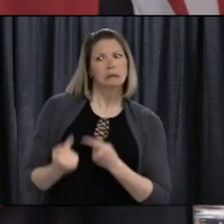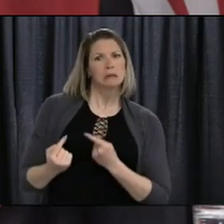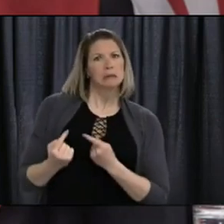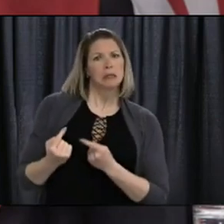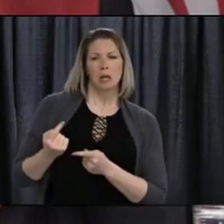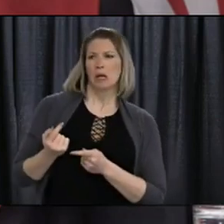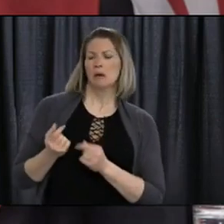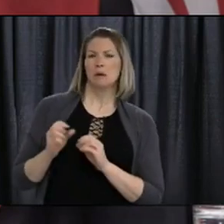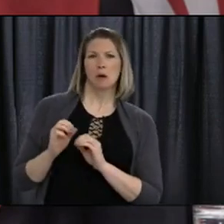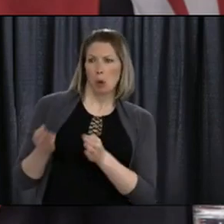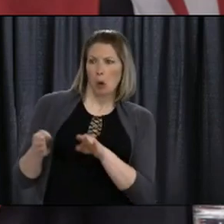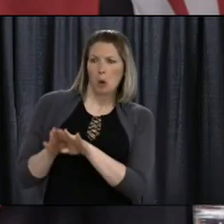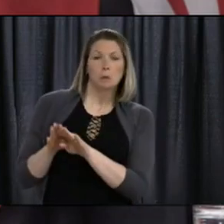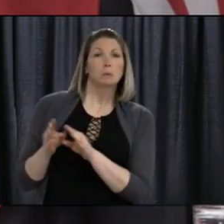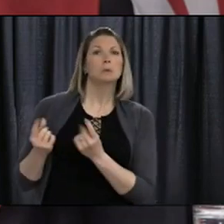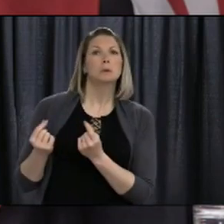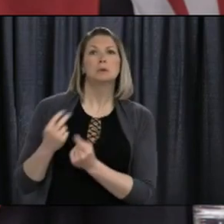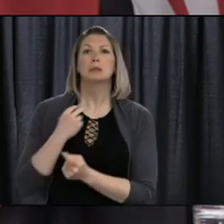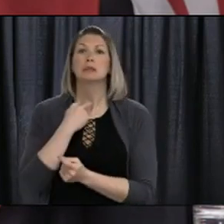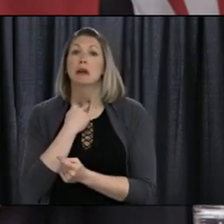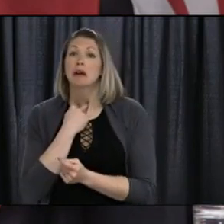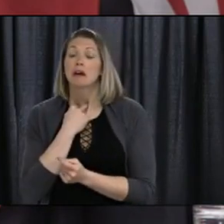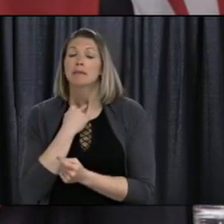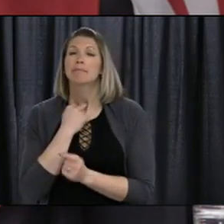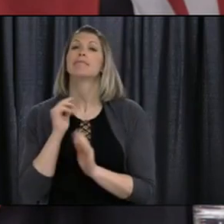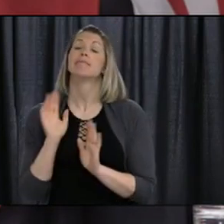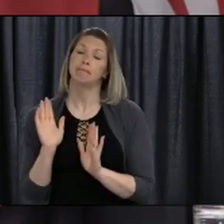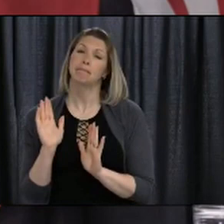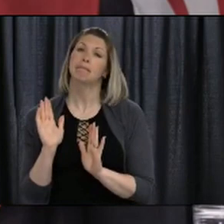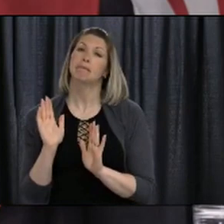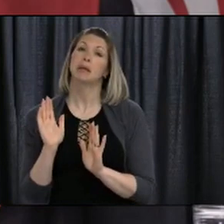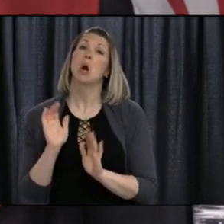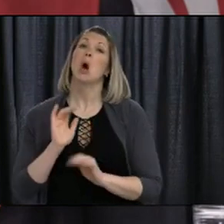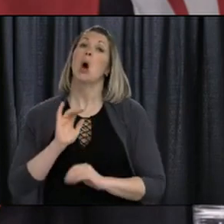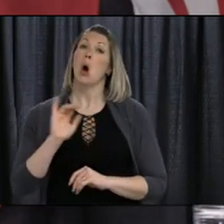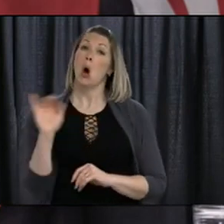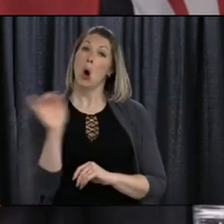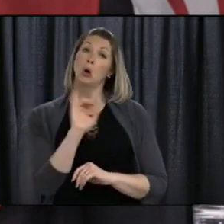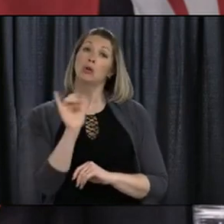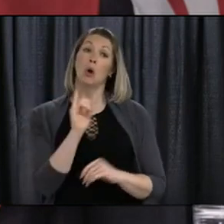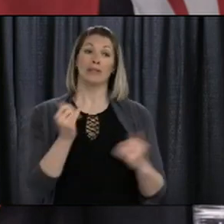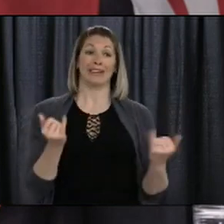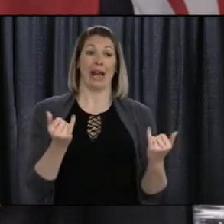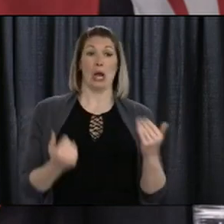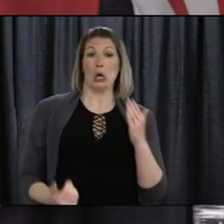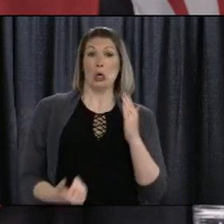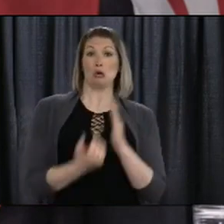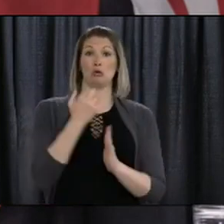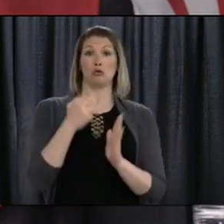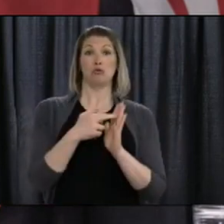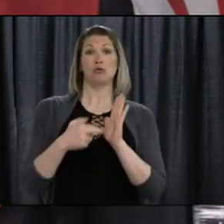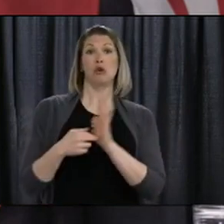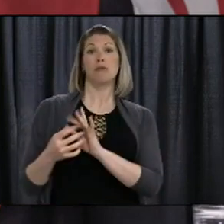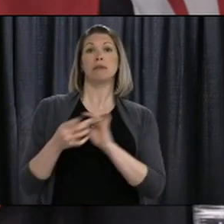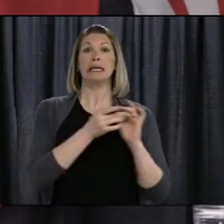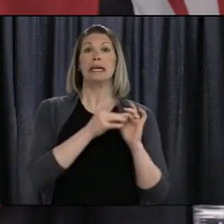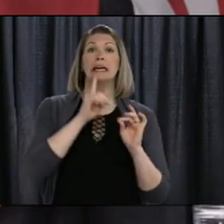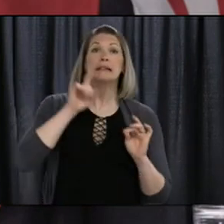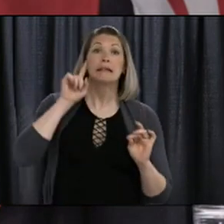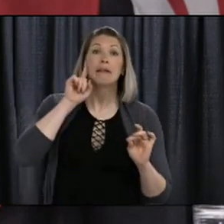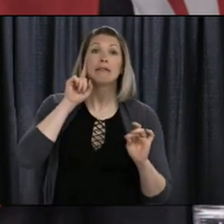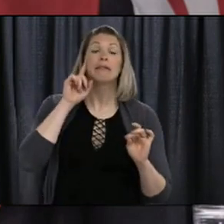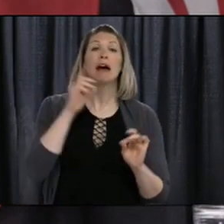we've implemented solutions to help people who are deaf and hard of hearing and those who cannot communicate